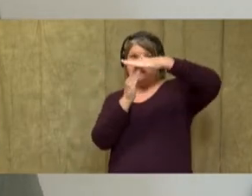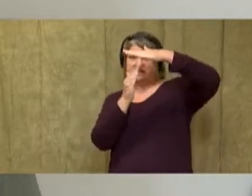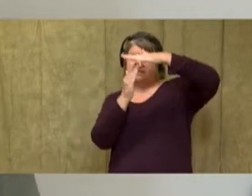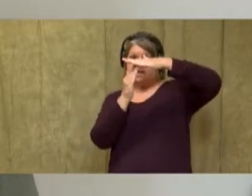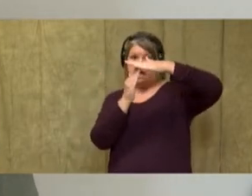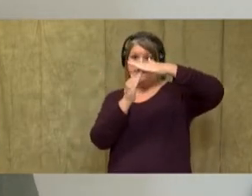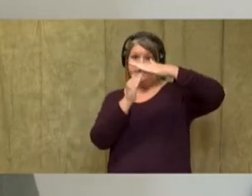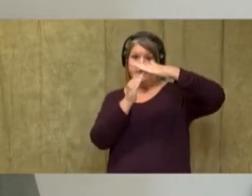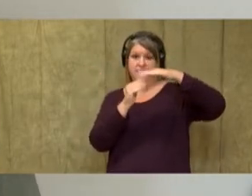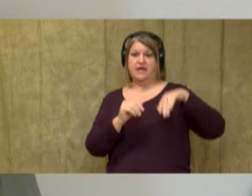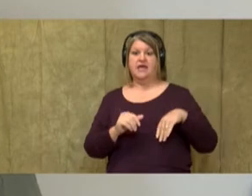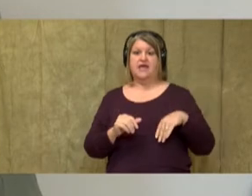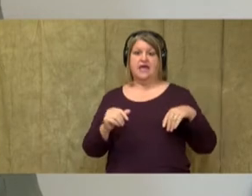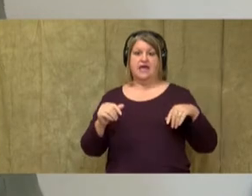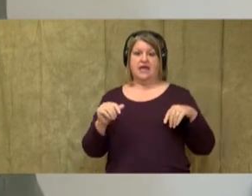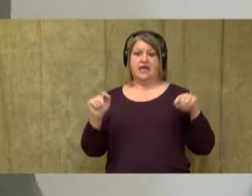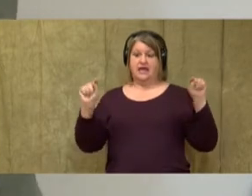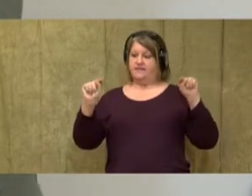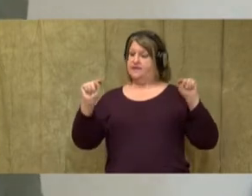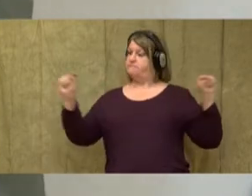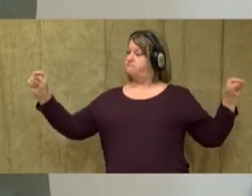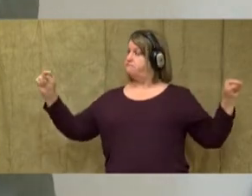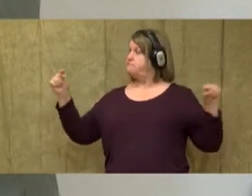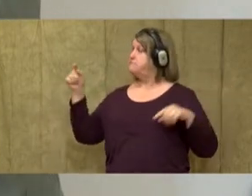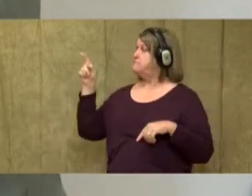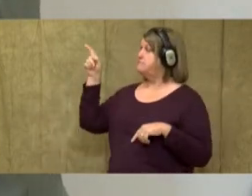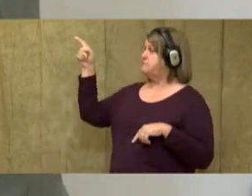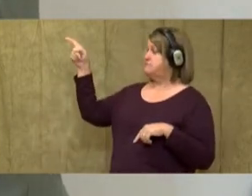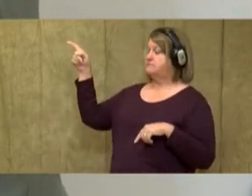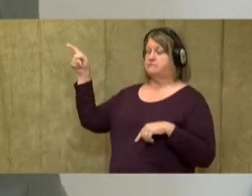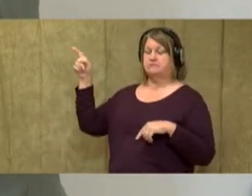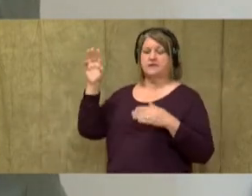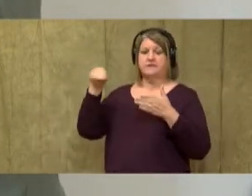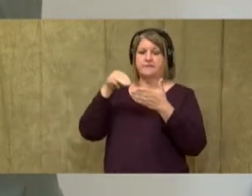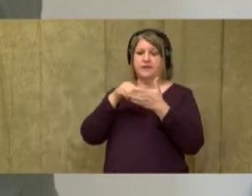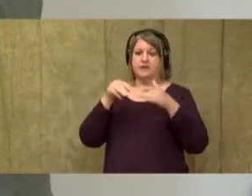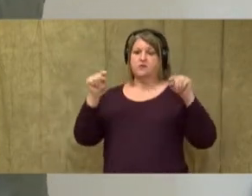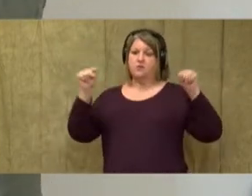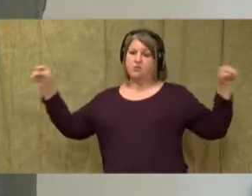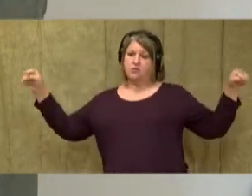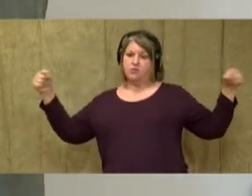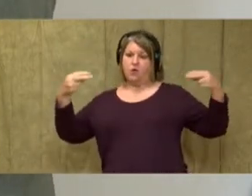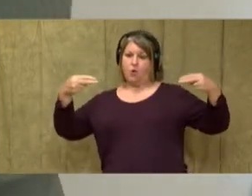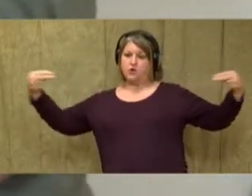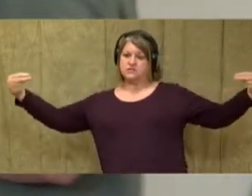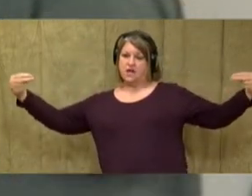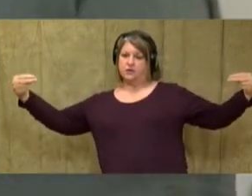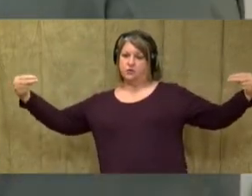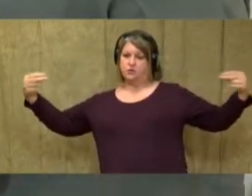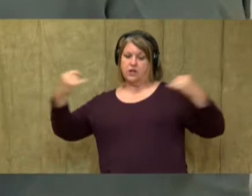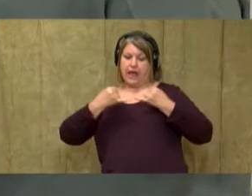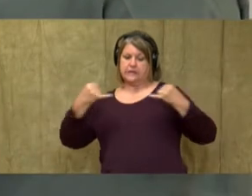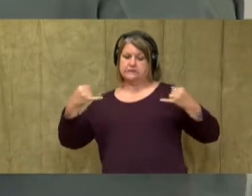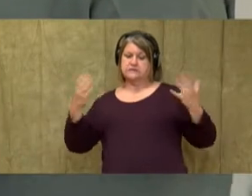draw two horizontal lines kind of right in the middle, right here in the middle, two horizontal lines. They're not going very